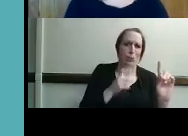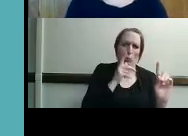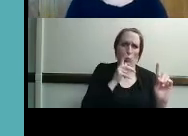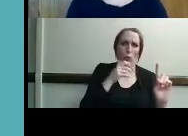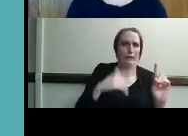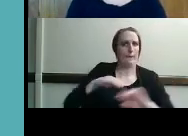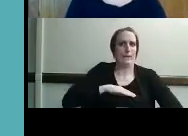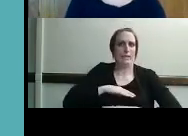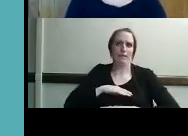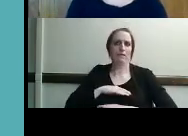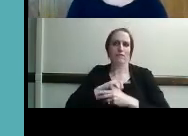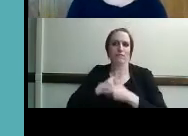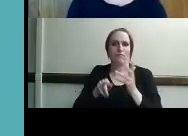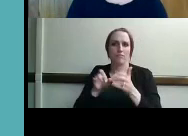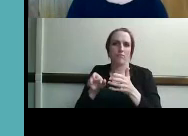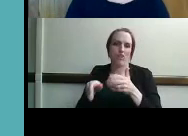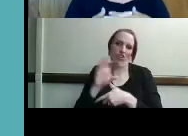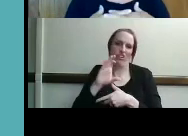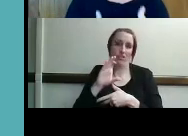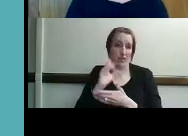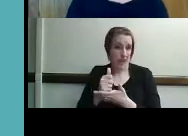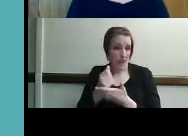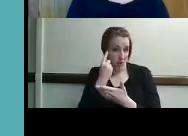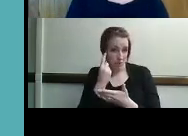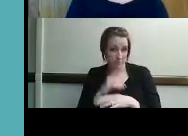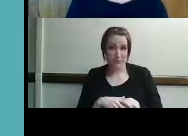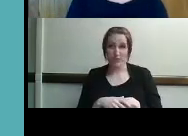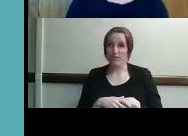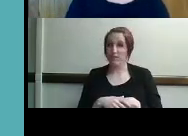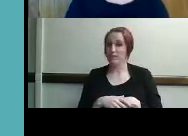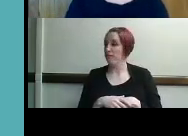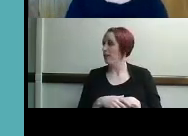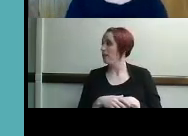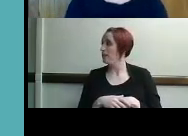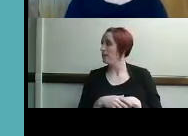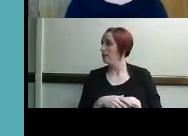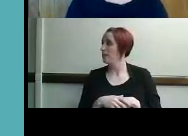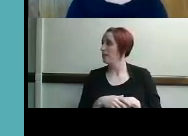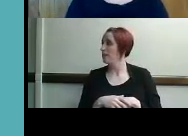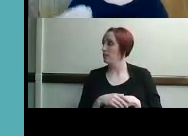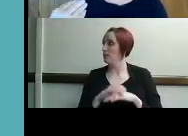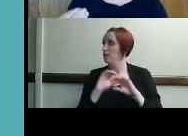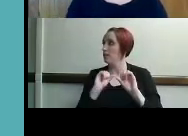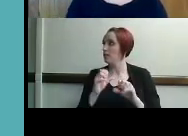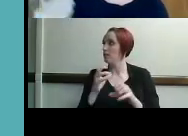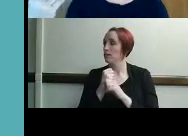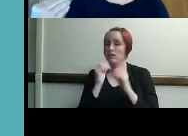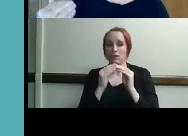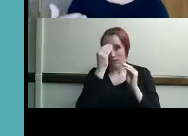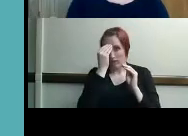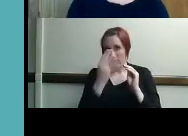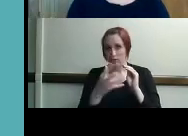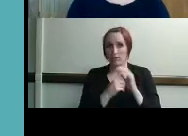in that understanding of it we can get more information but if you as an attester see